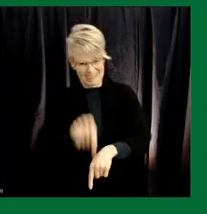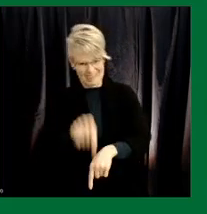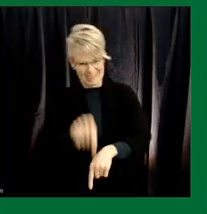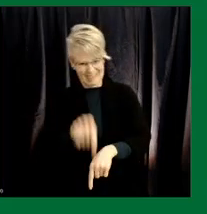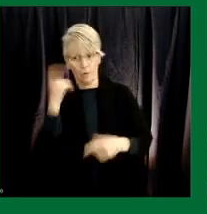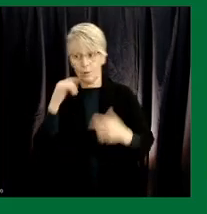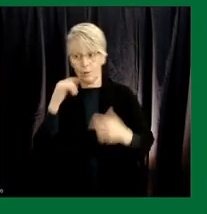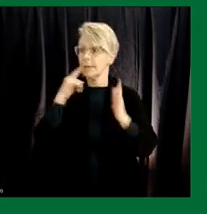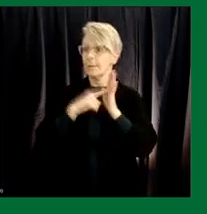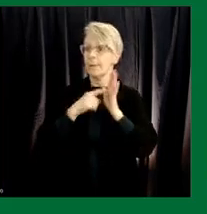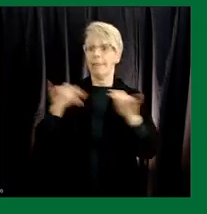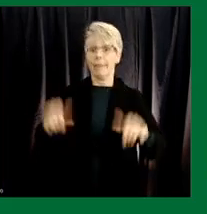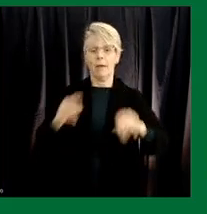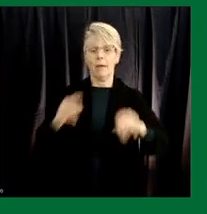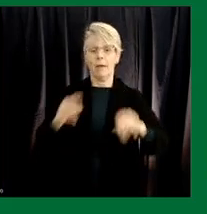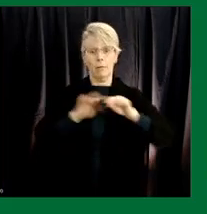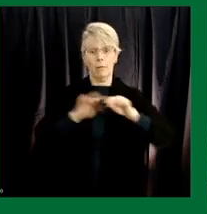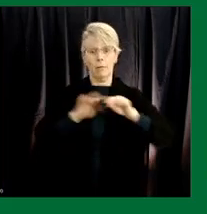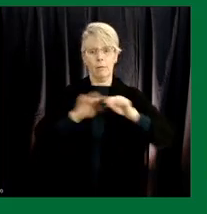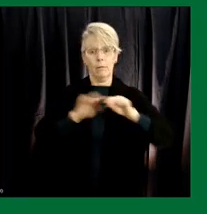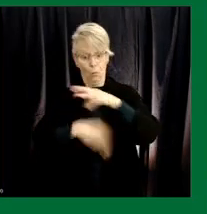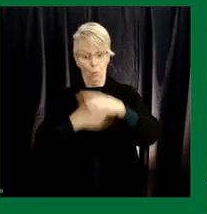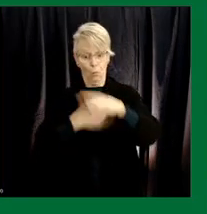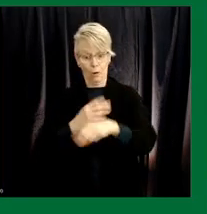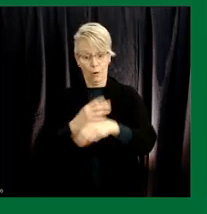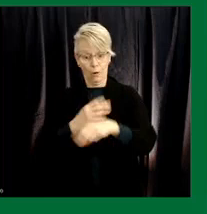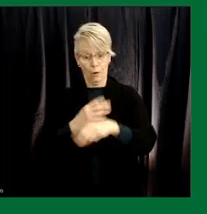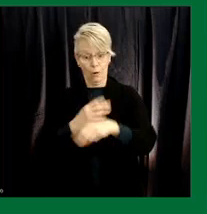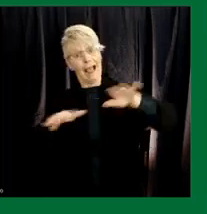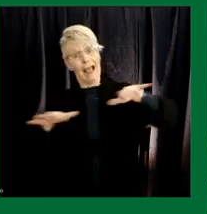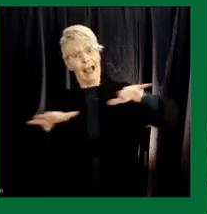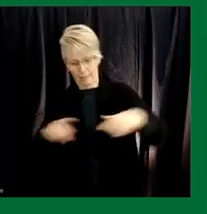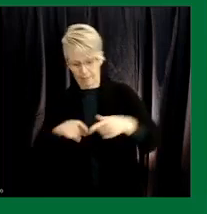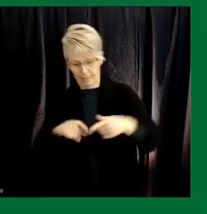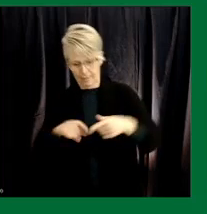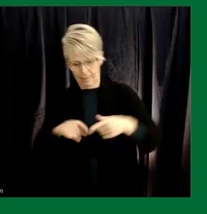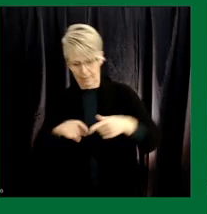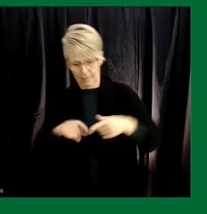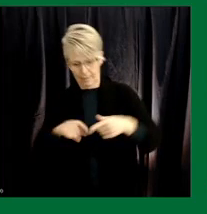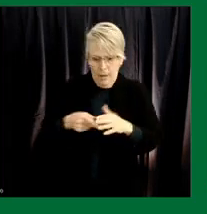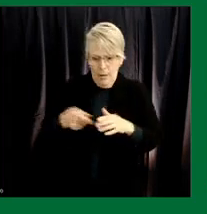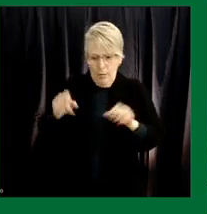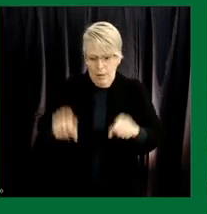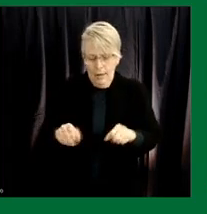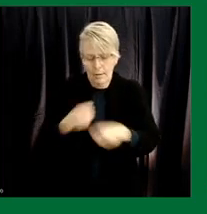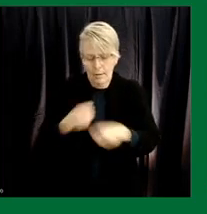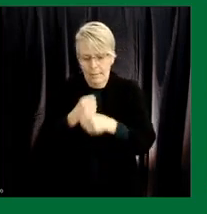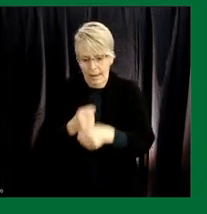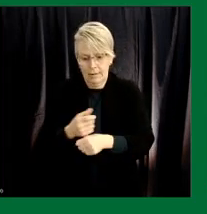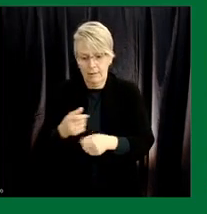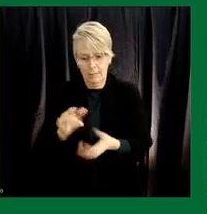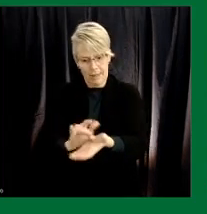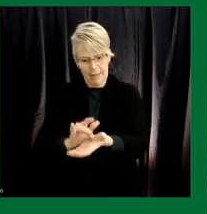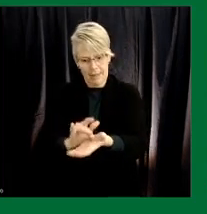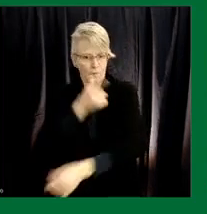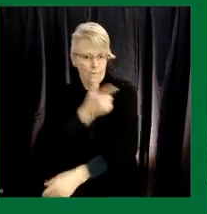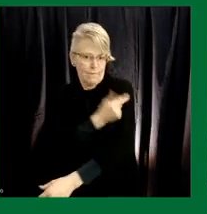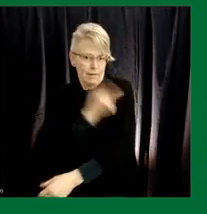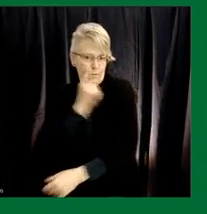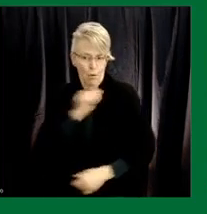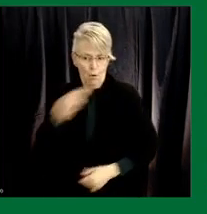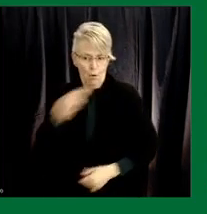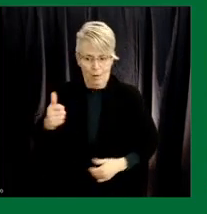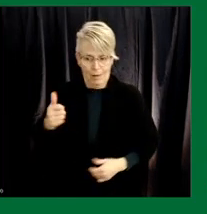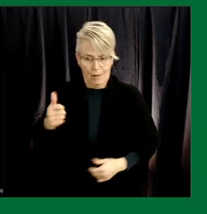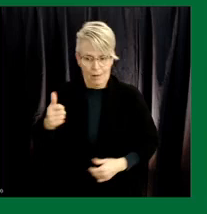emergencies then this facility can also manufacture vaccines for all canadians and so there is not only focus on